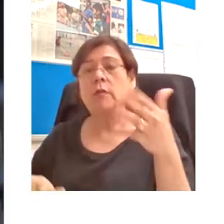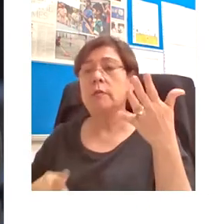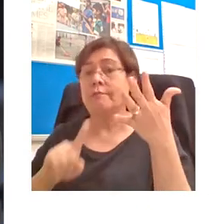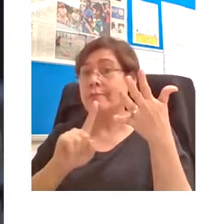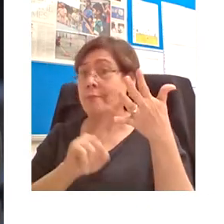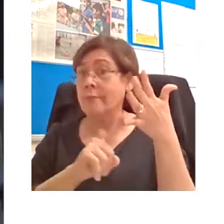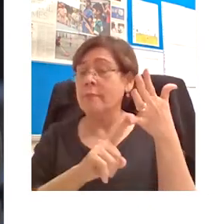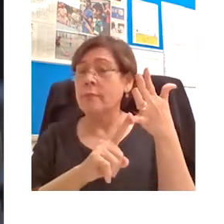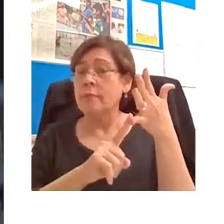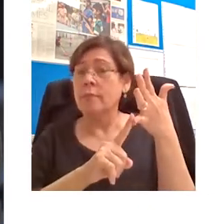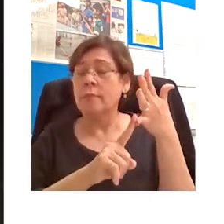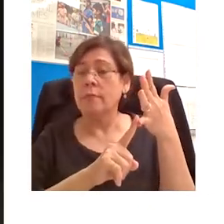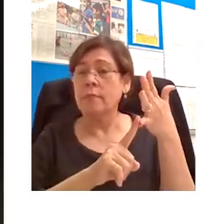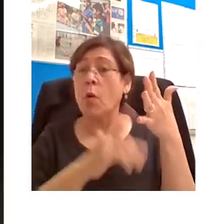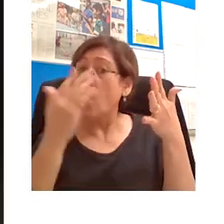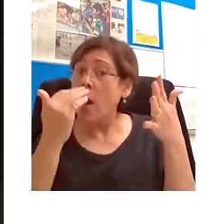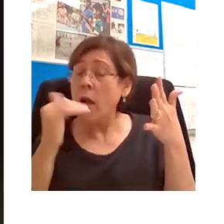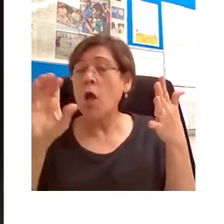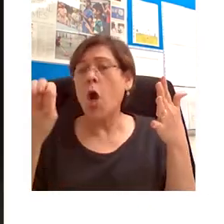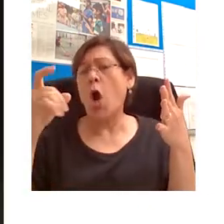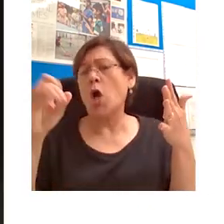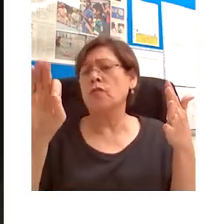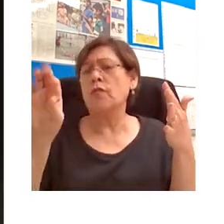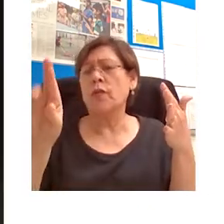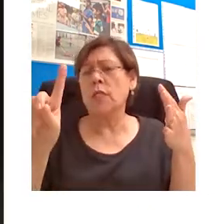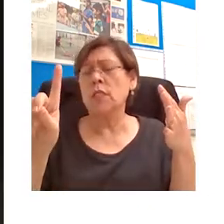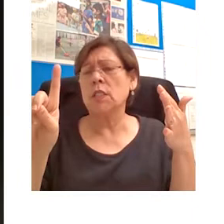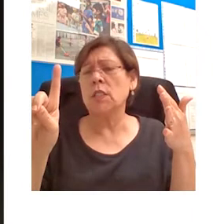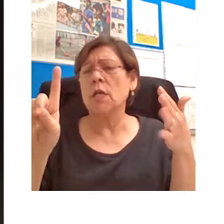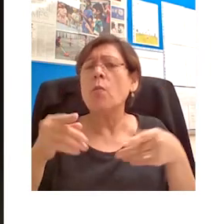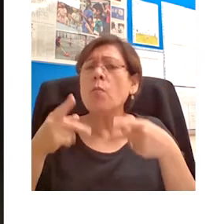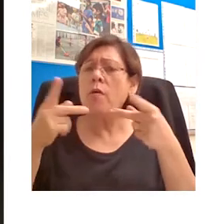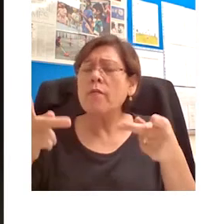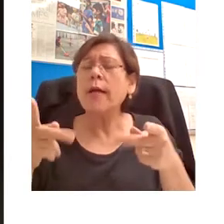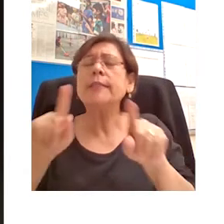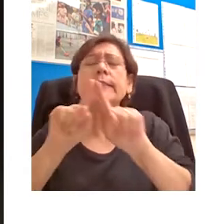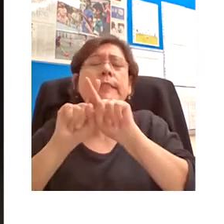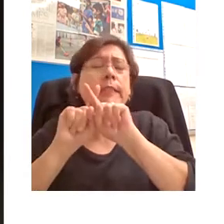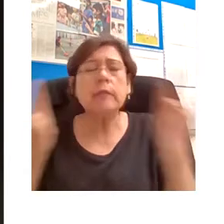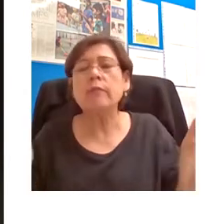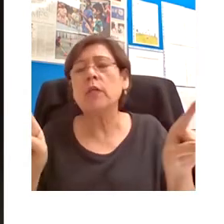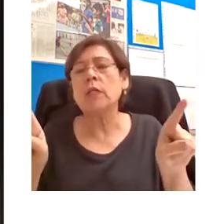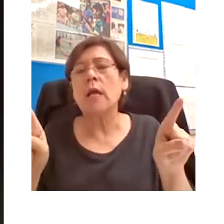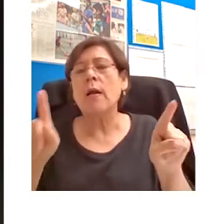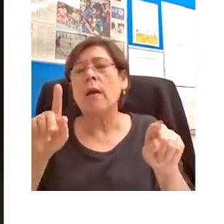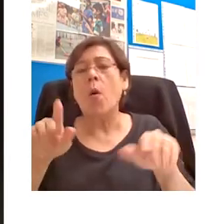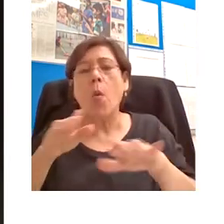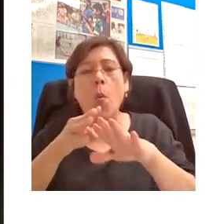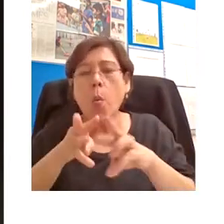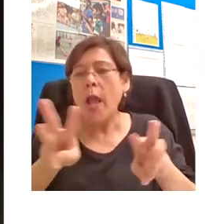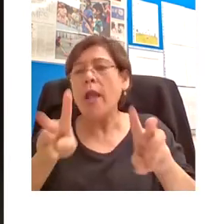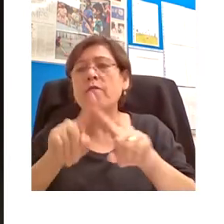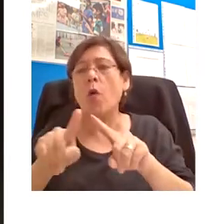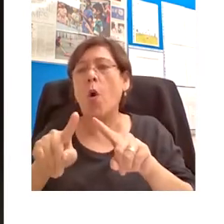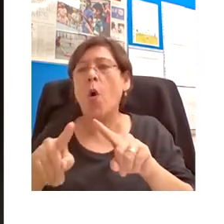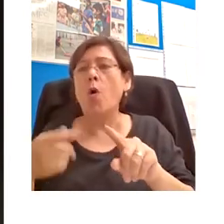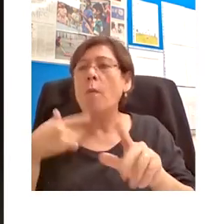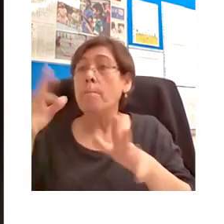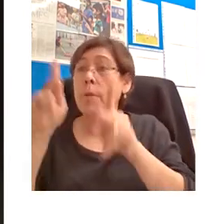fact that the university provides an excellent platform from which to coordinate broader intercollegiate collaboration.